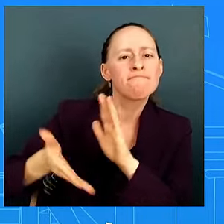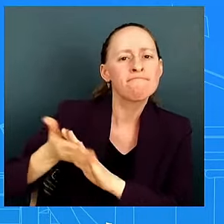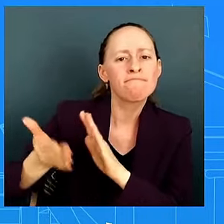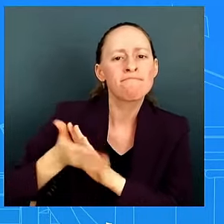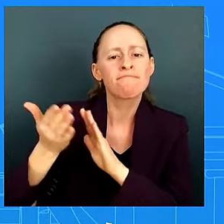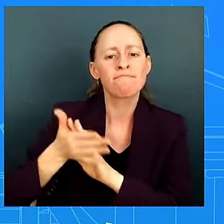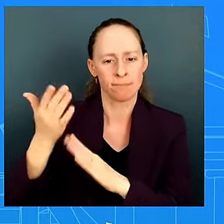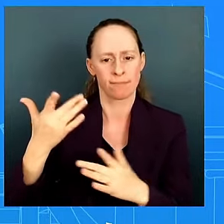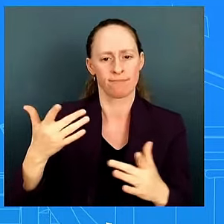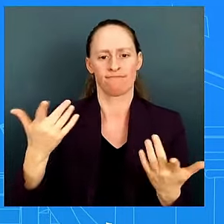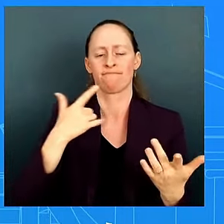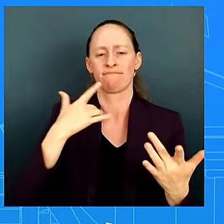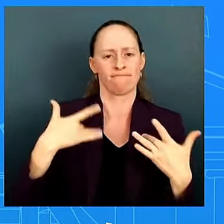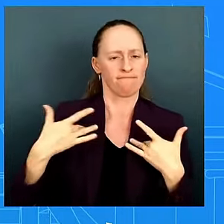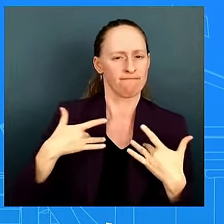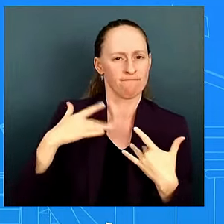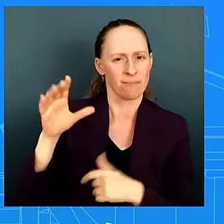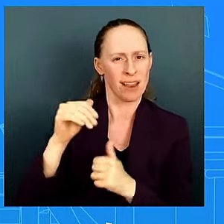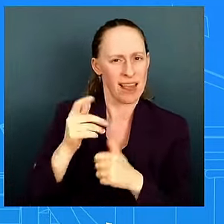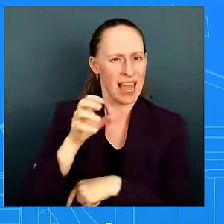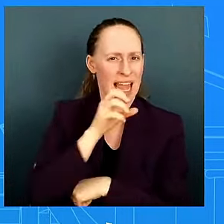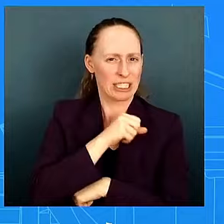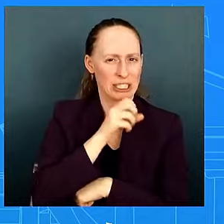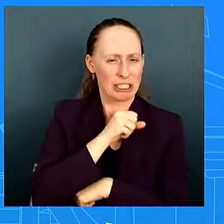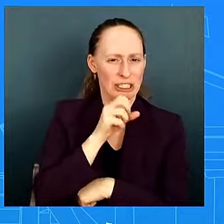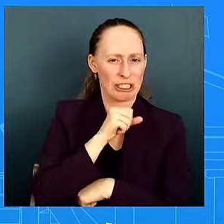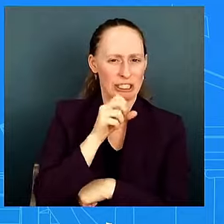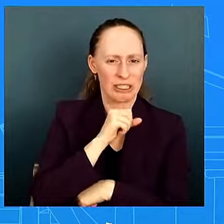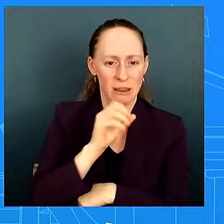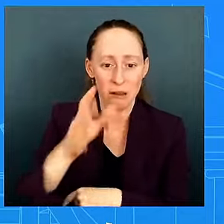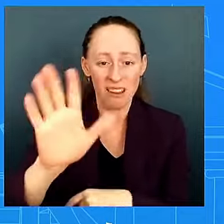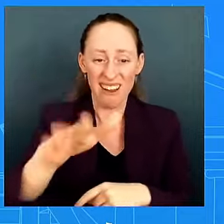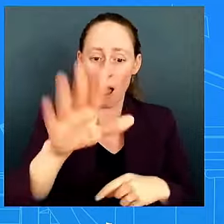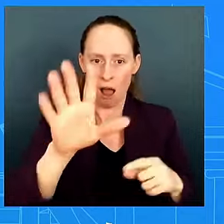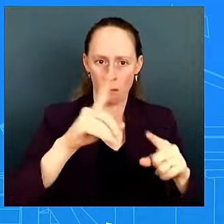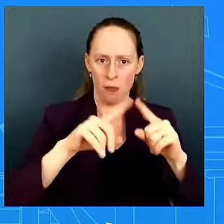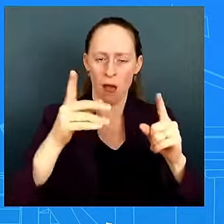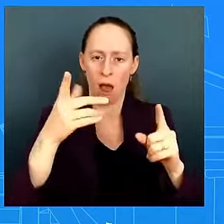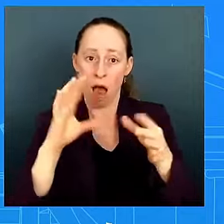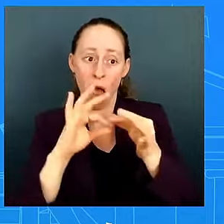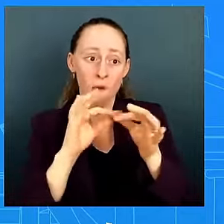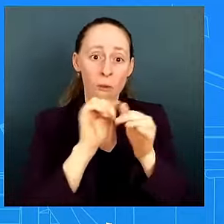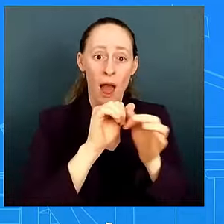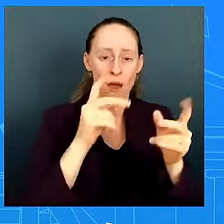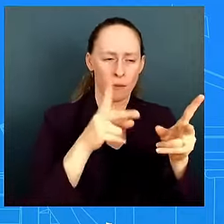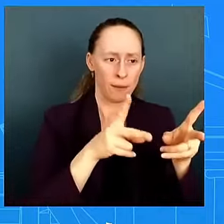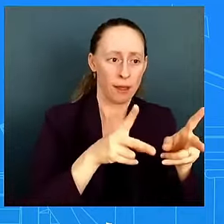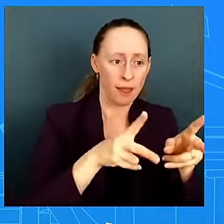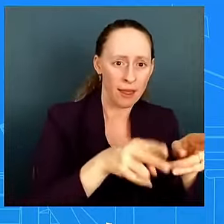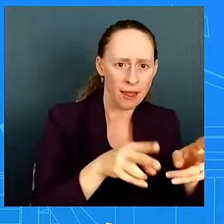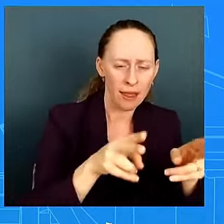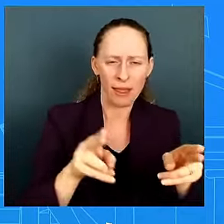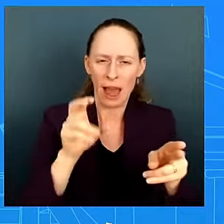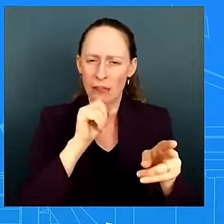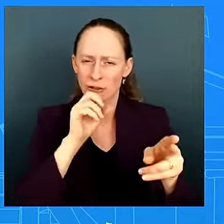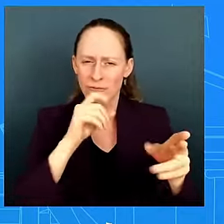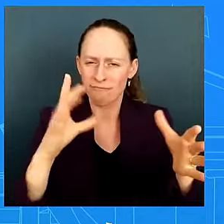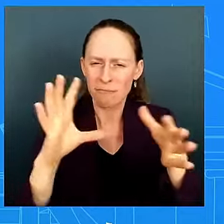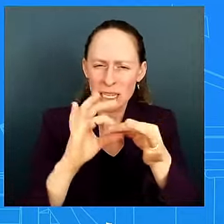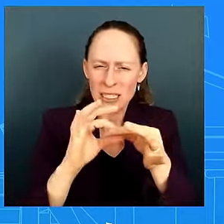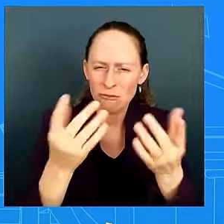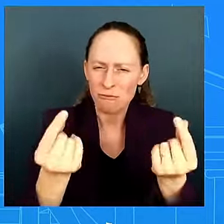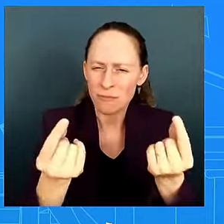i don't understand where the white house to to criticize the reporting to to to basically cast the reporting is not true